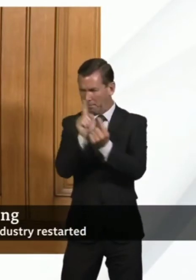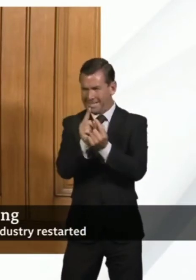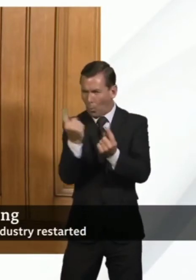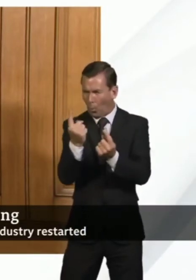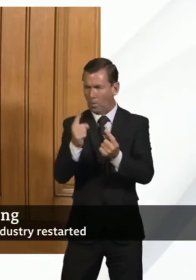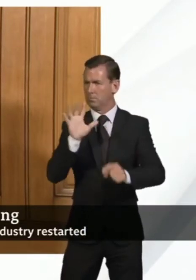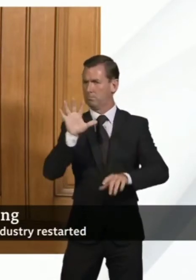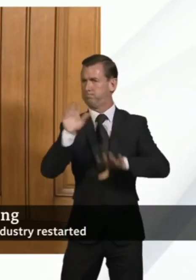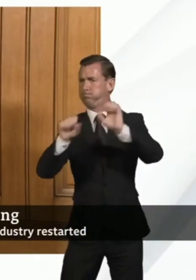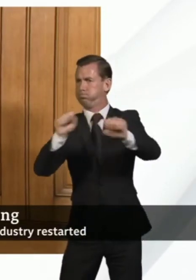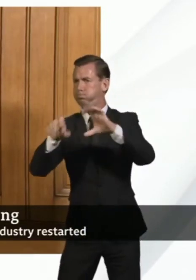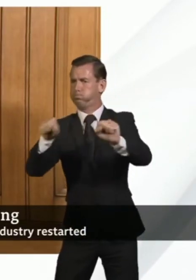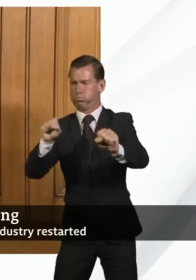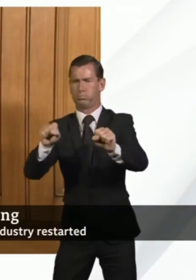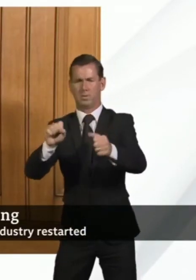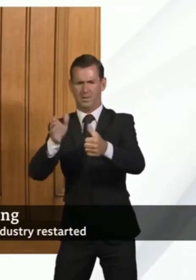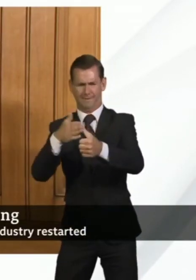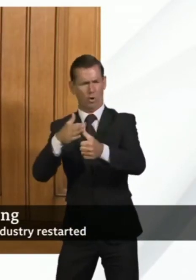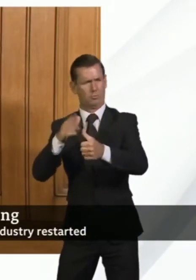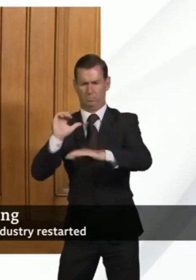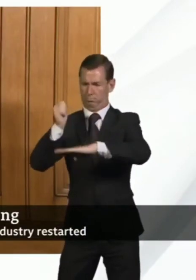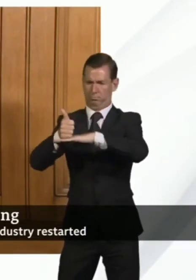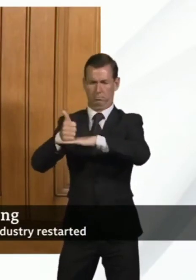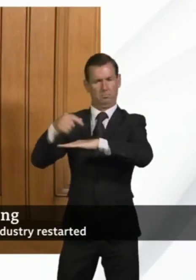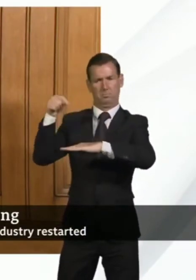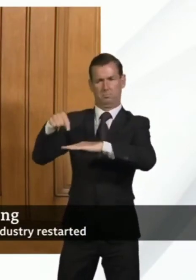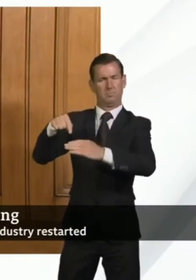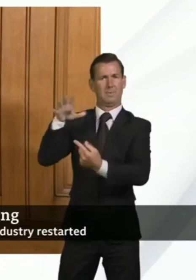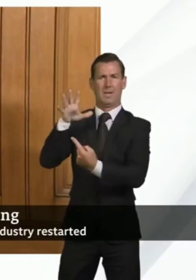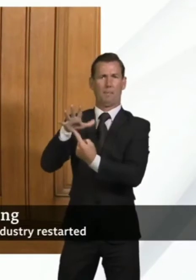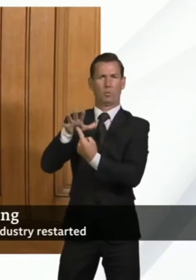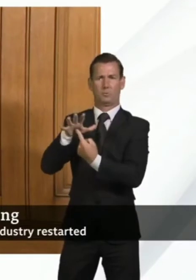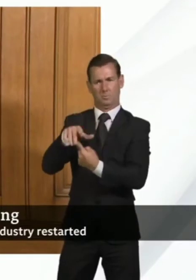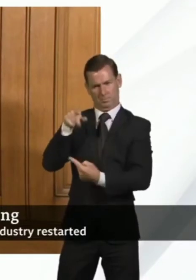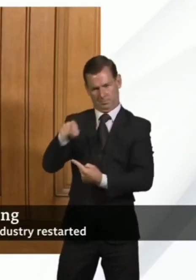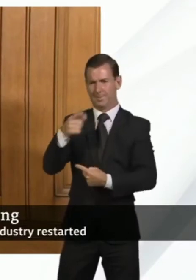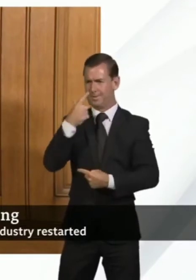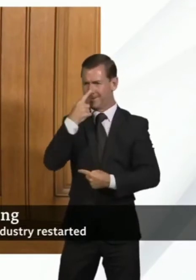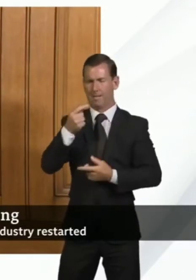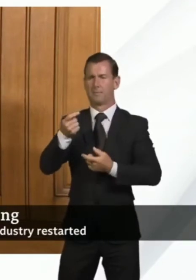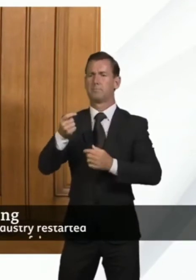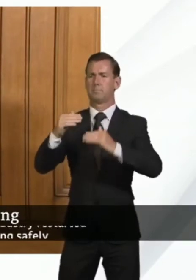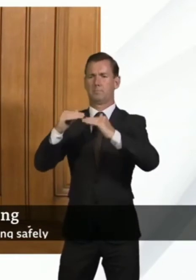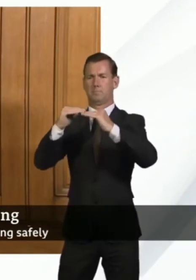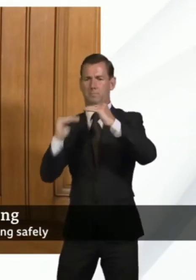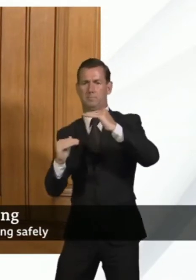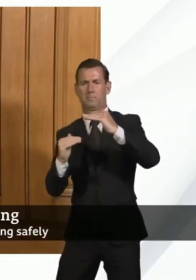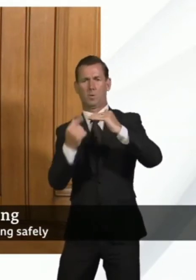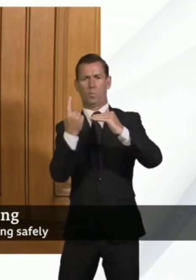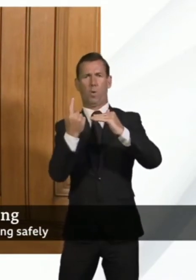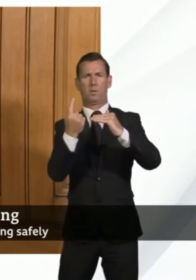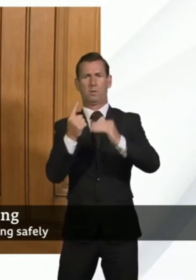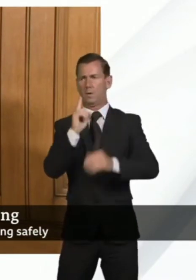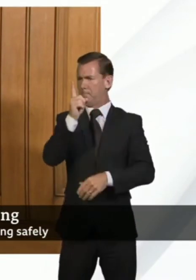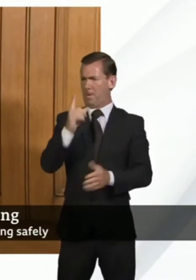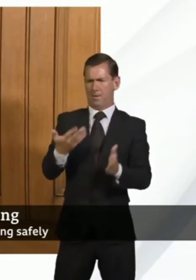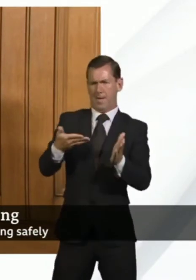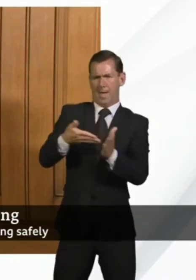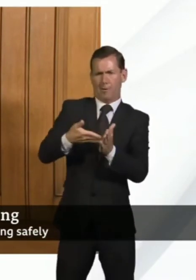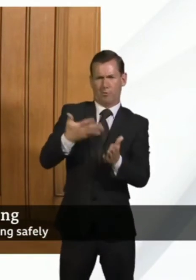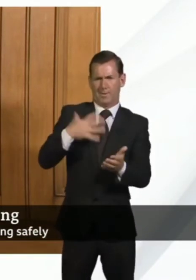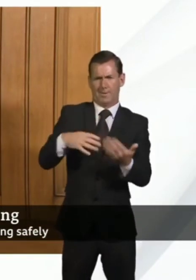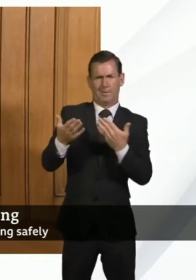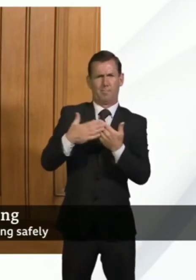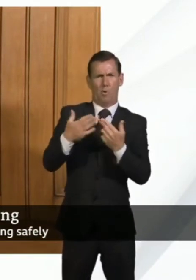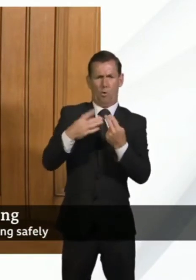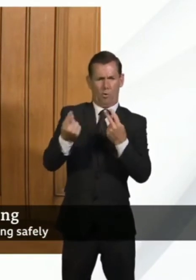strategy in place is a very important component of keeping the infection under control. But it's not the only thing. It needs to be seen